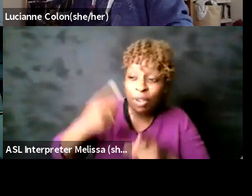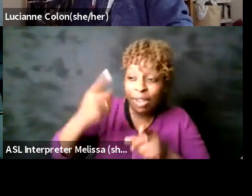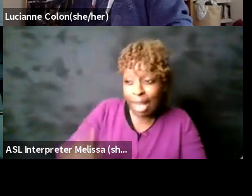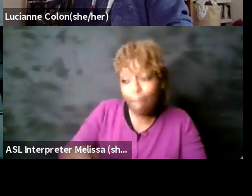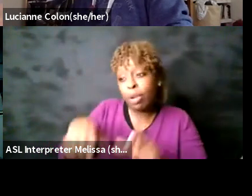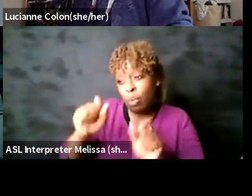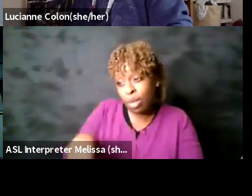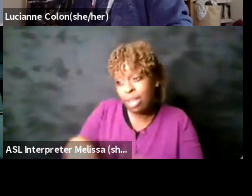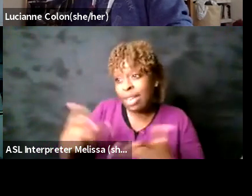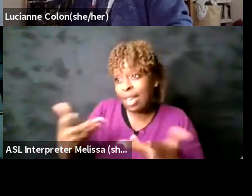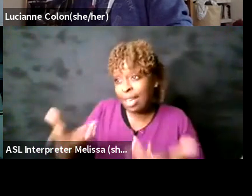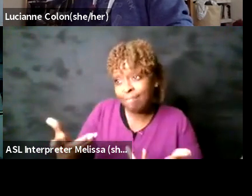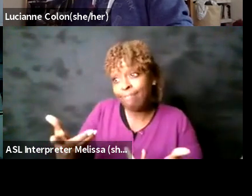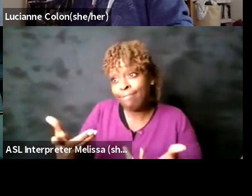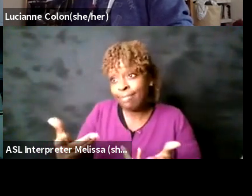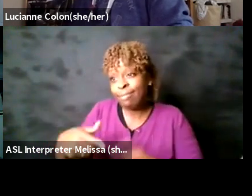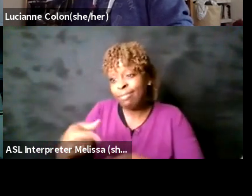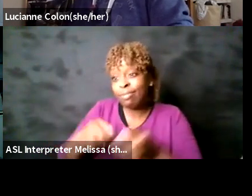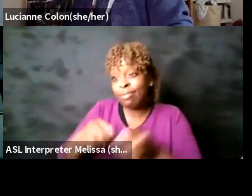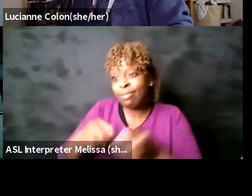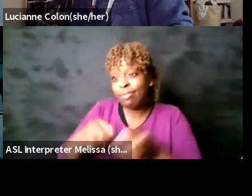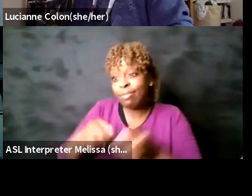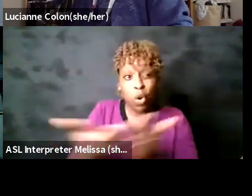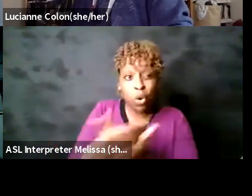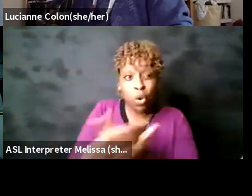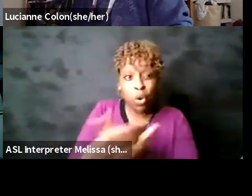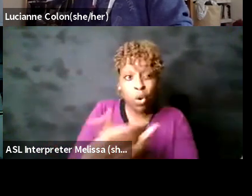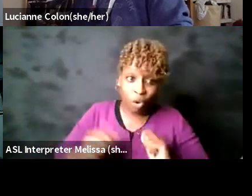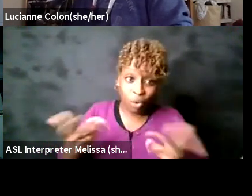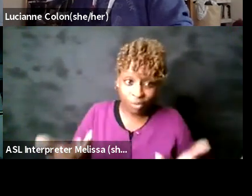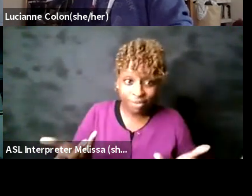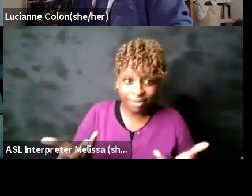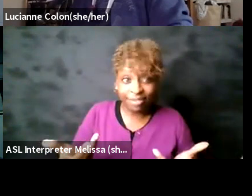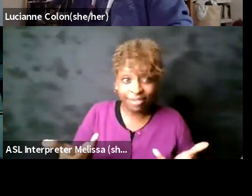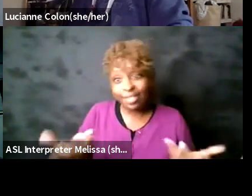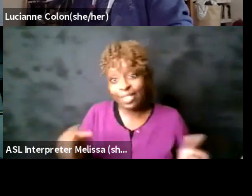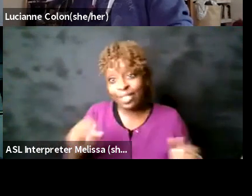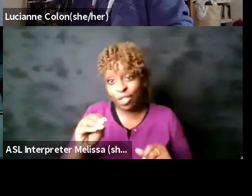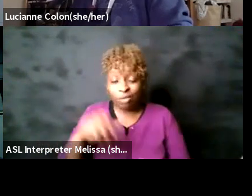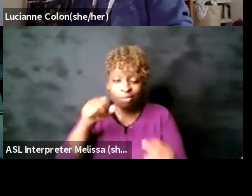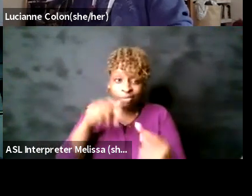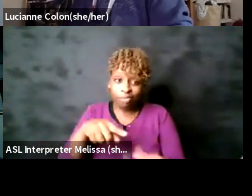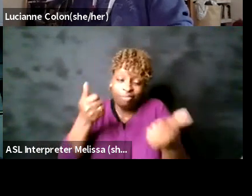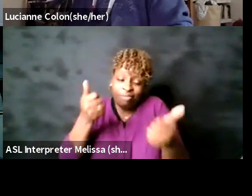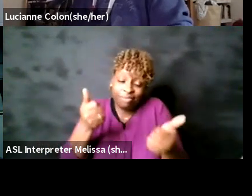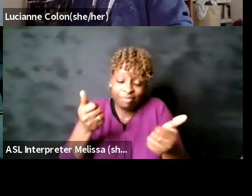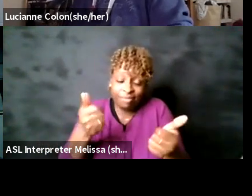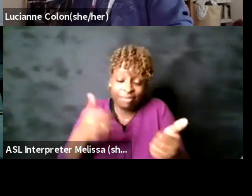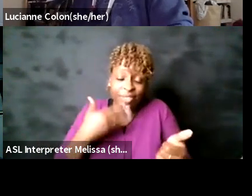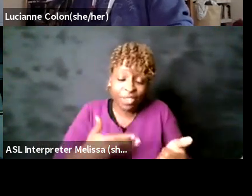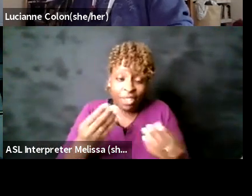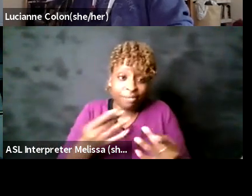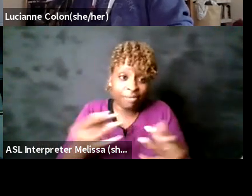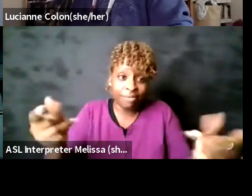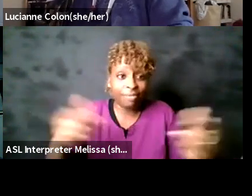fee this time and then we're on the same team so pro tip from from me to you um but yeah